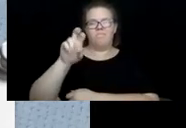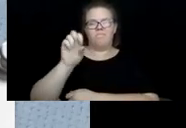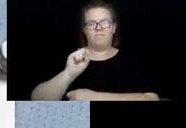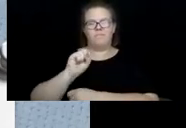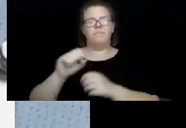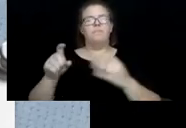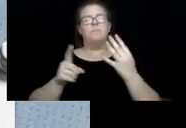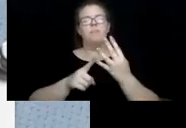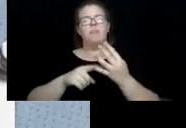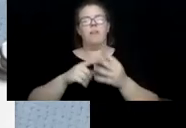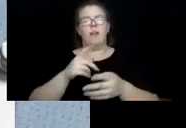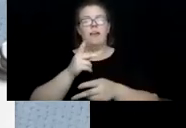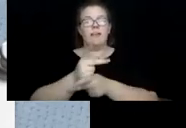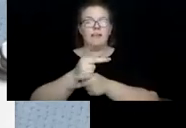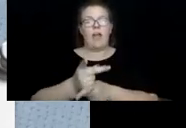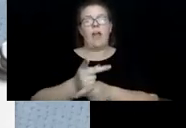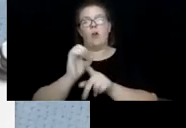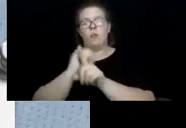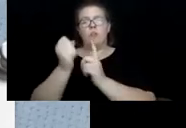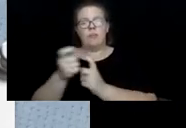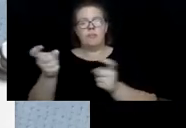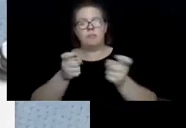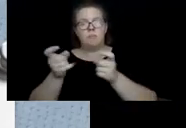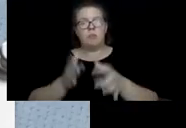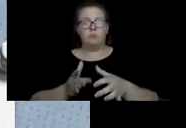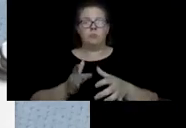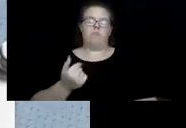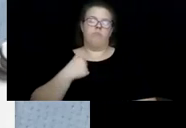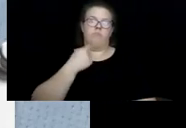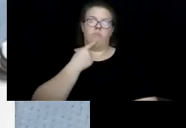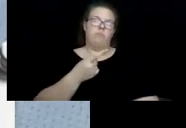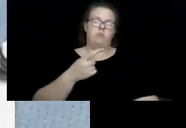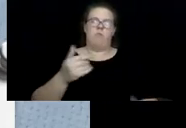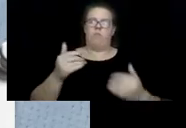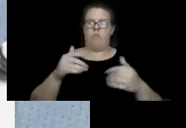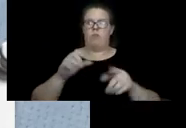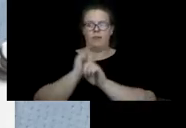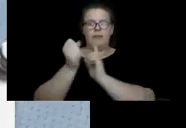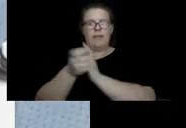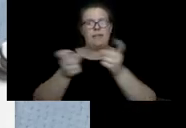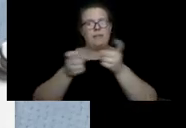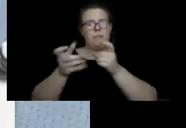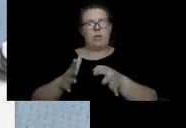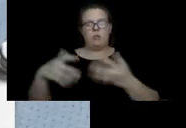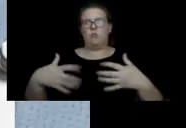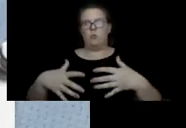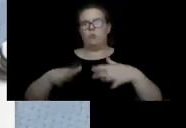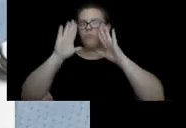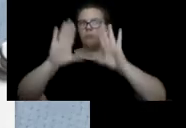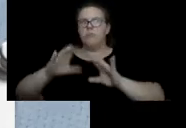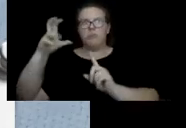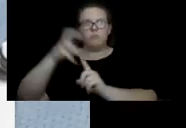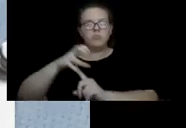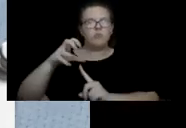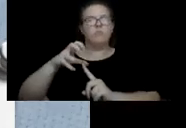management. I would say absolutely fabulous ISIP case managers that we have. What